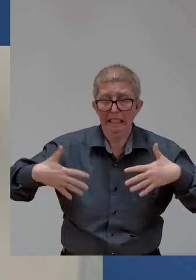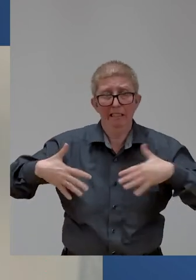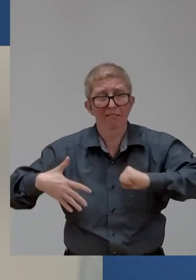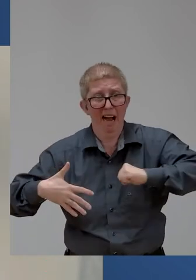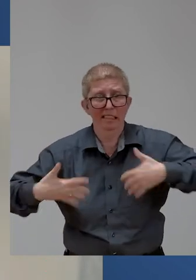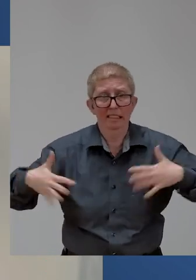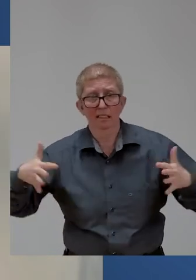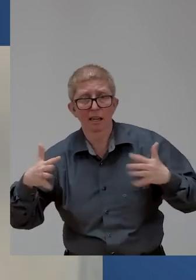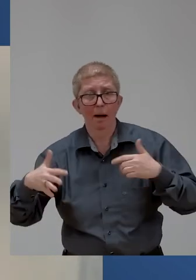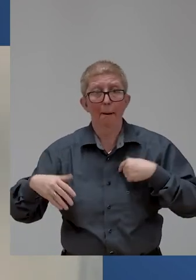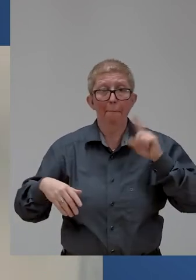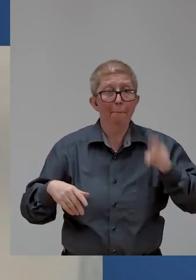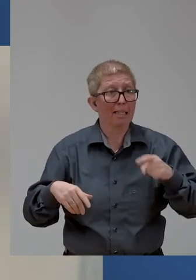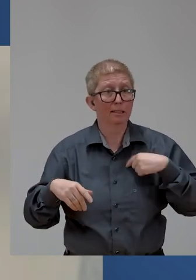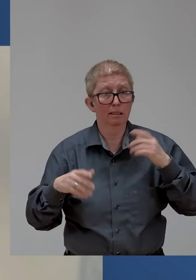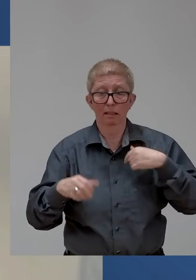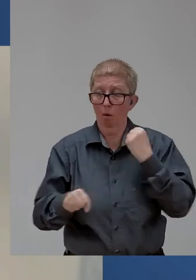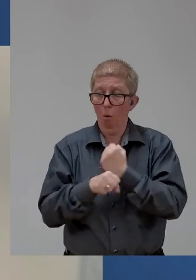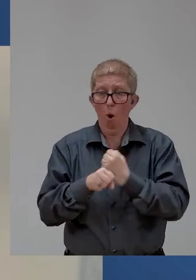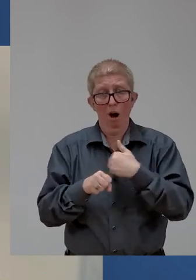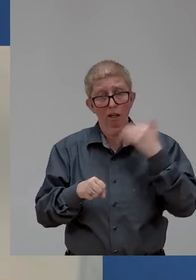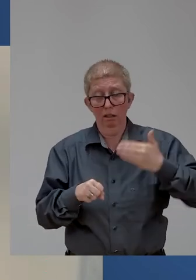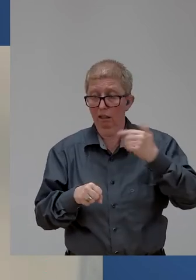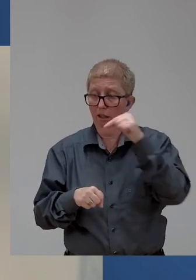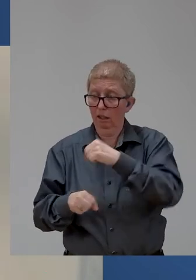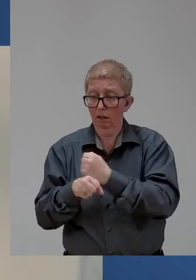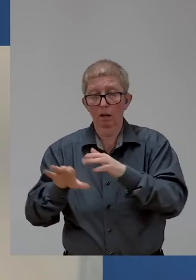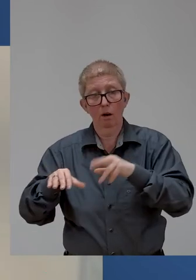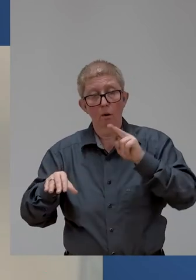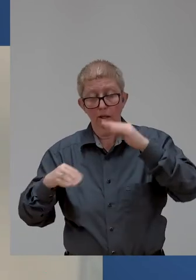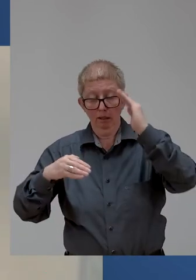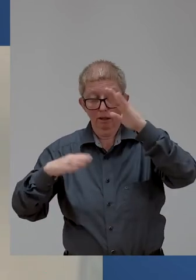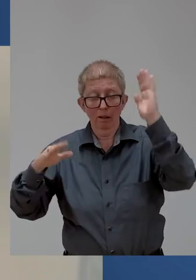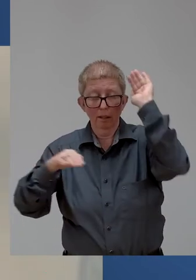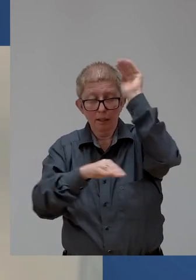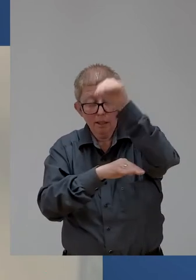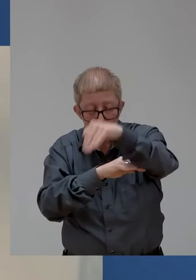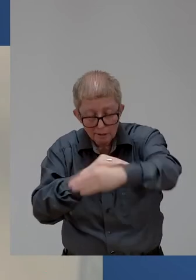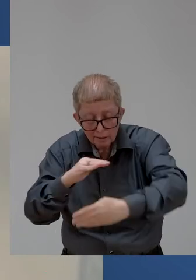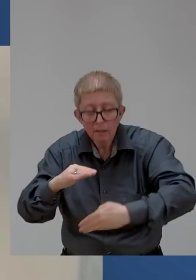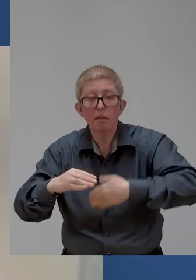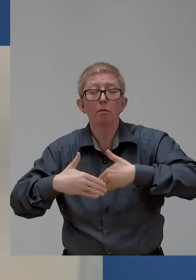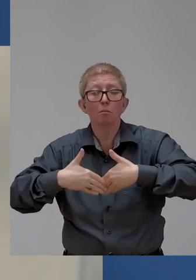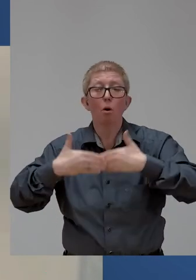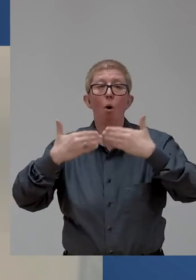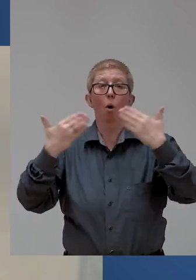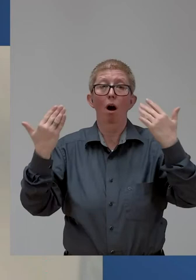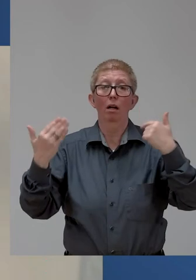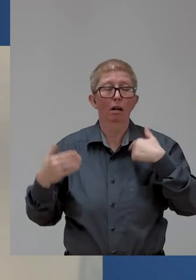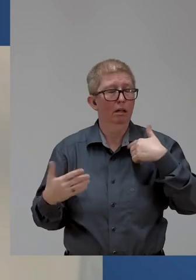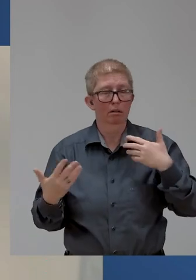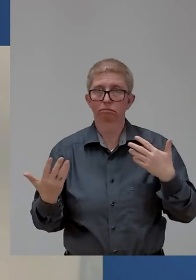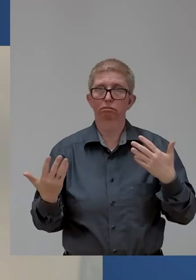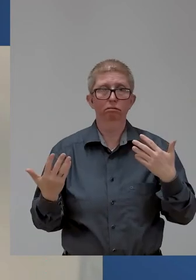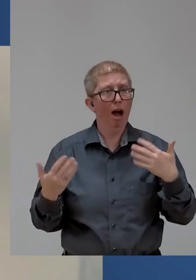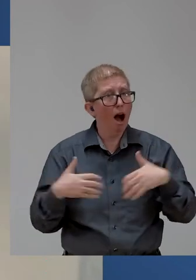hours at the UN, sometimes even as late as six in the morning. I don't know how I do it, I always seem to get some of the most controversial meetings.